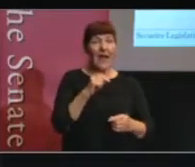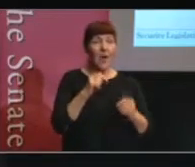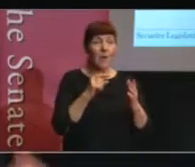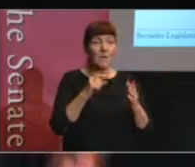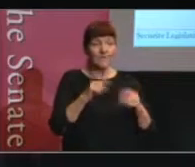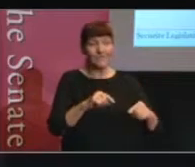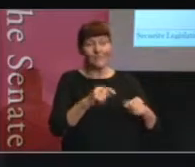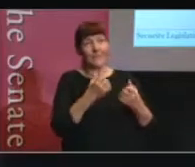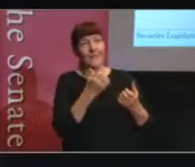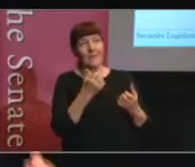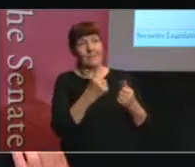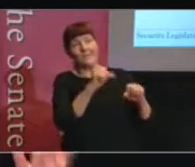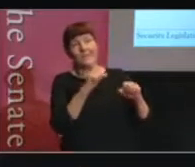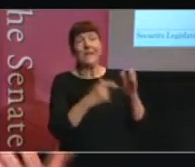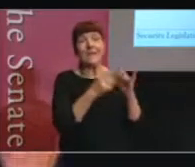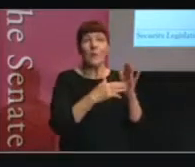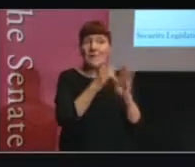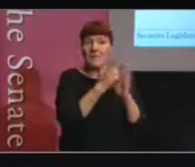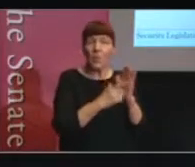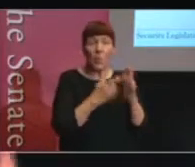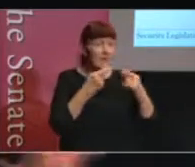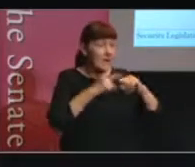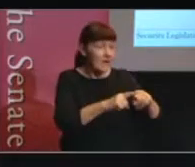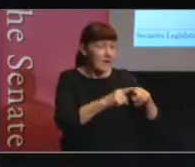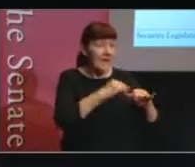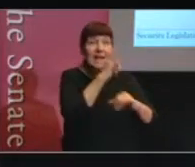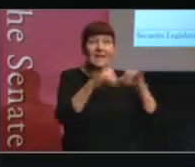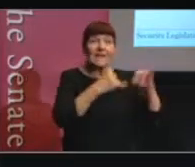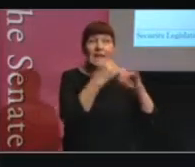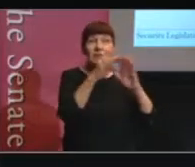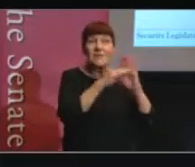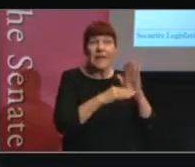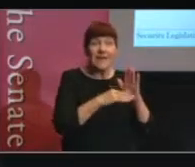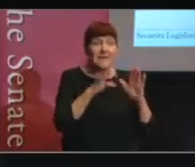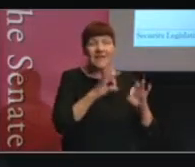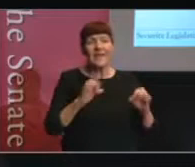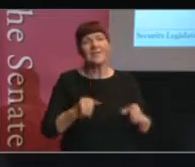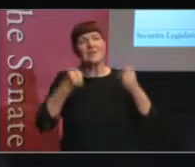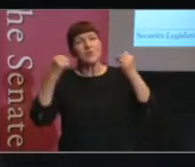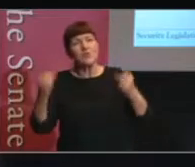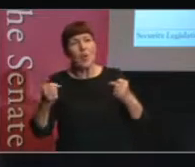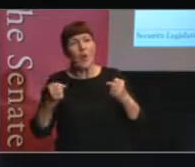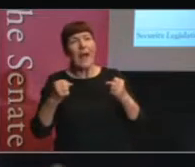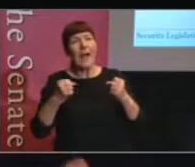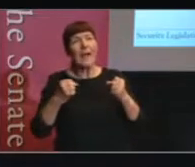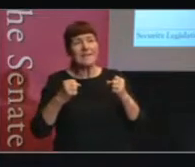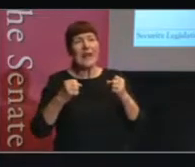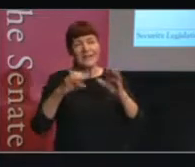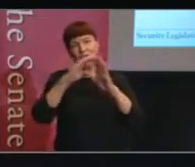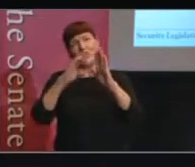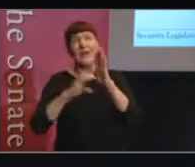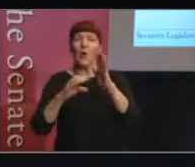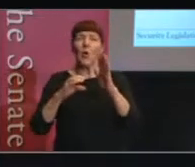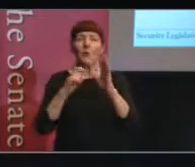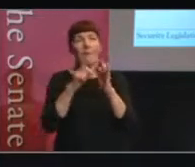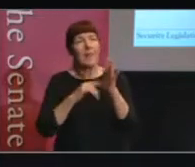None of it is as strong as a charter or bill of rights. But on the other hand, something pretty